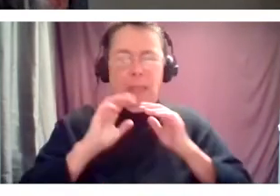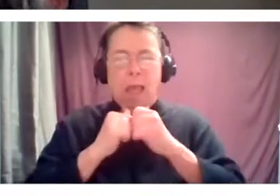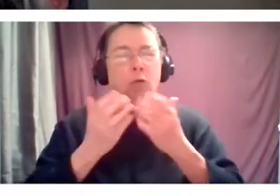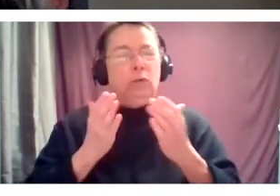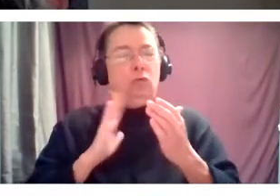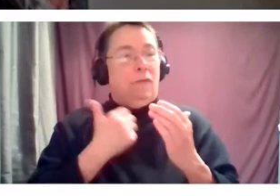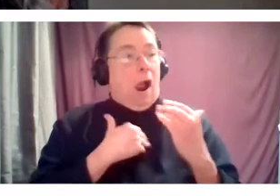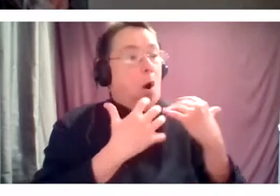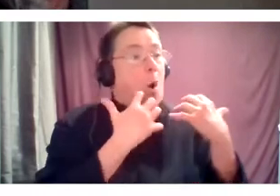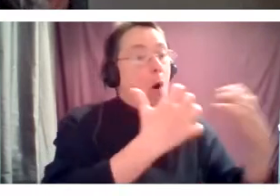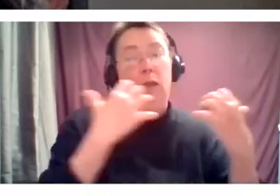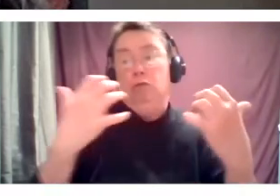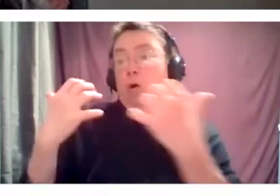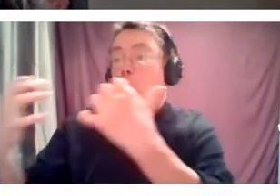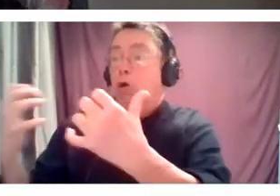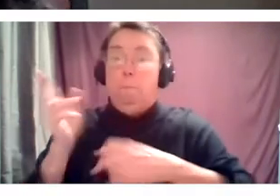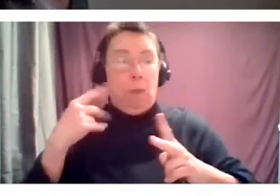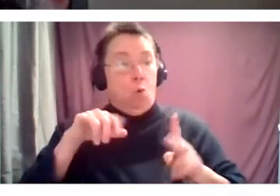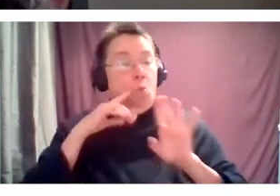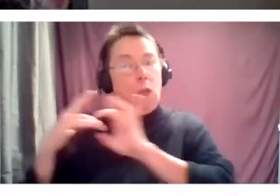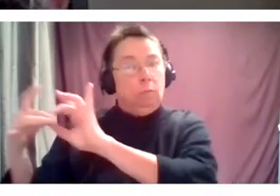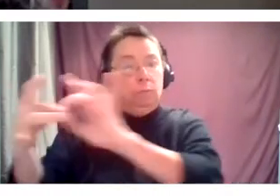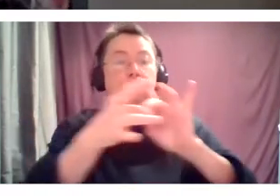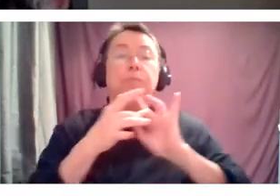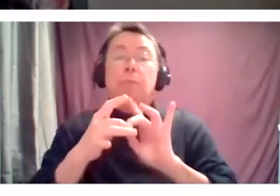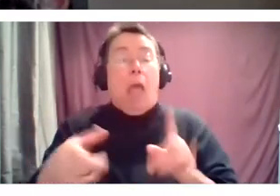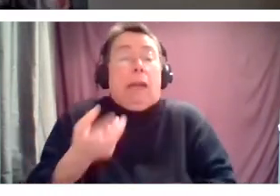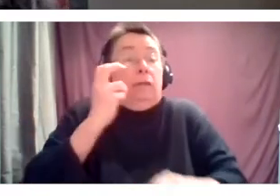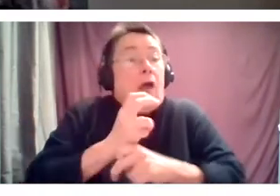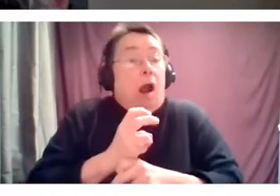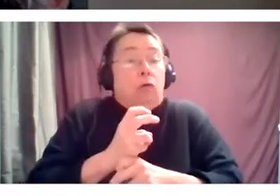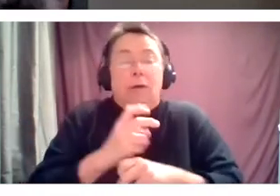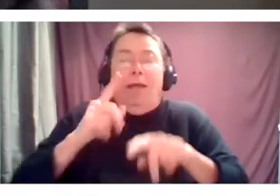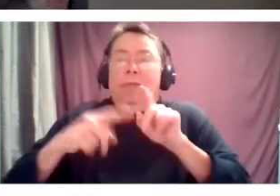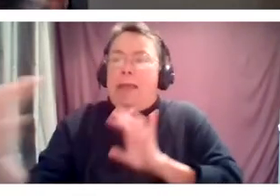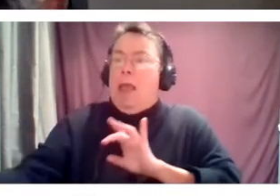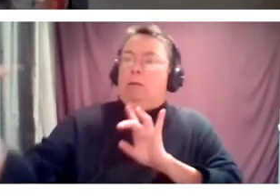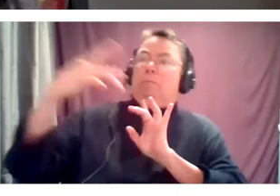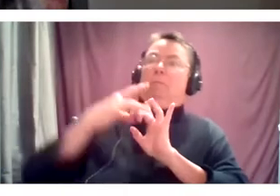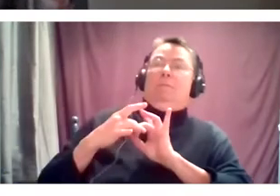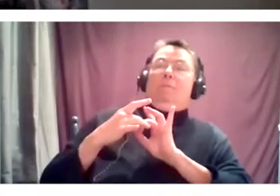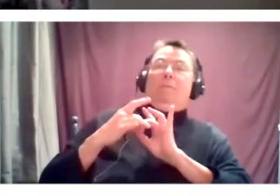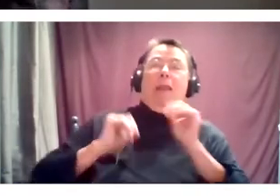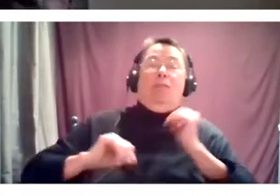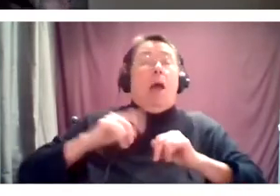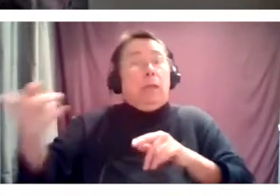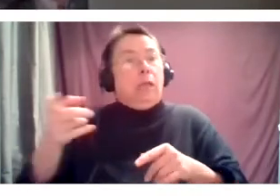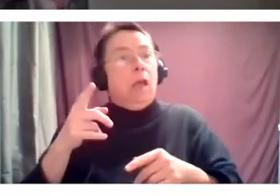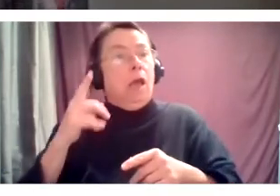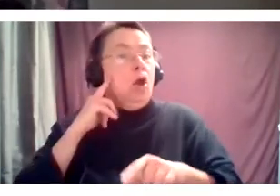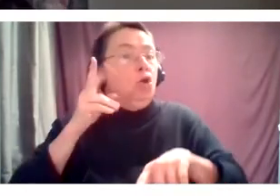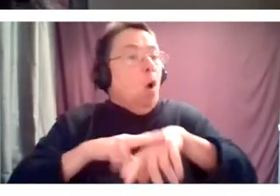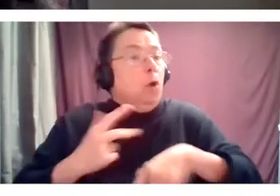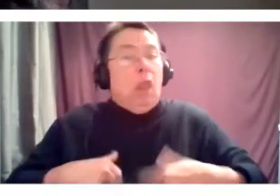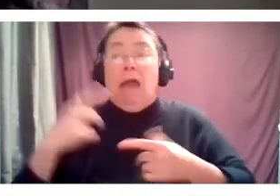even those who, it is greatly difficult for them to join us at the theater under the best of circumstances. So with that in